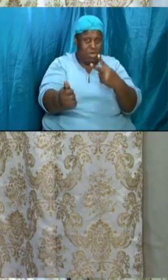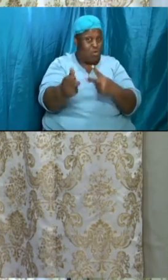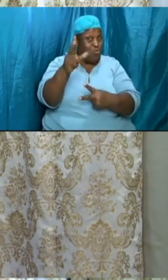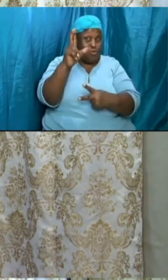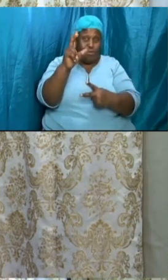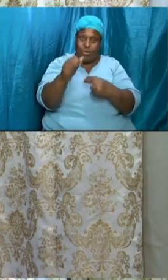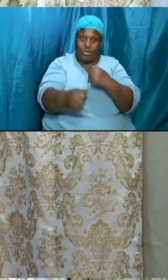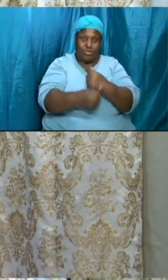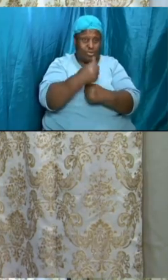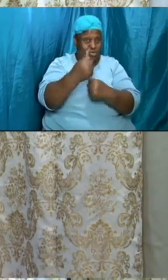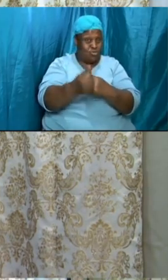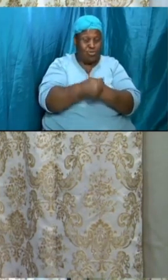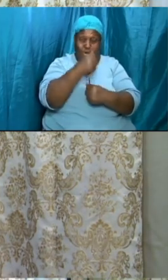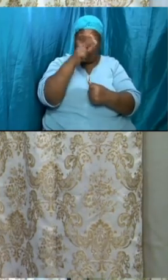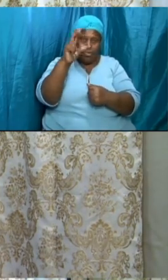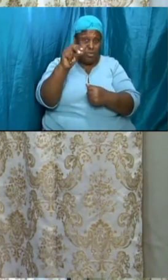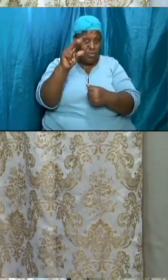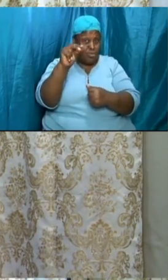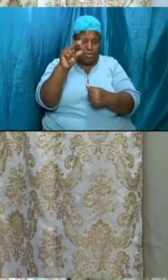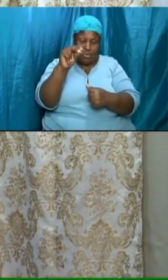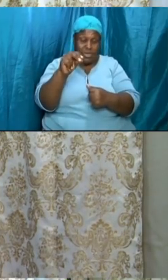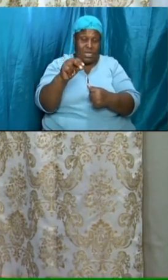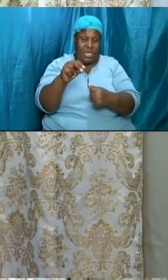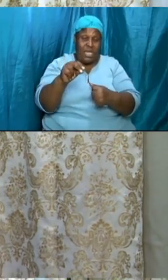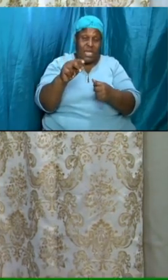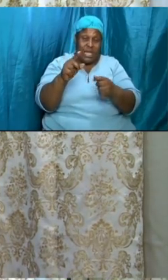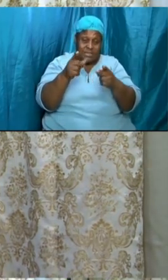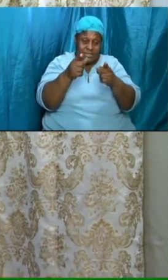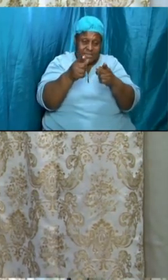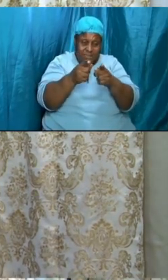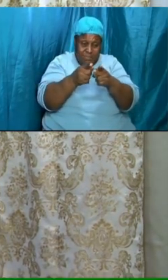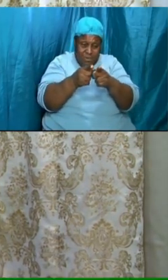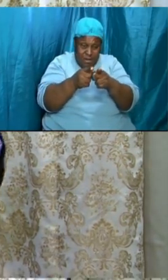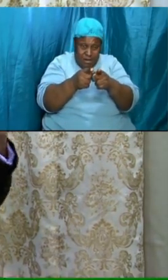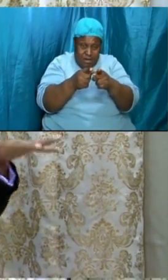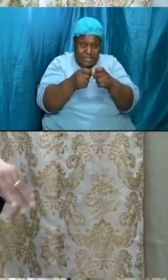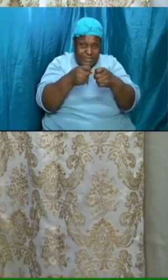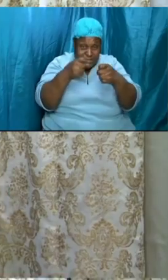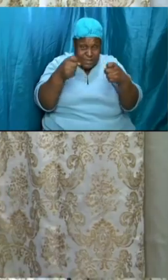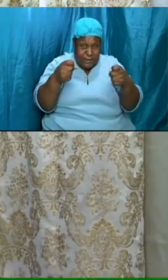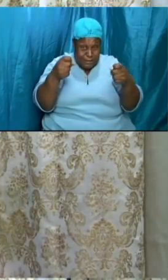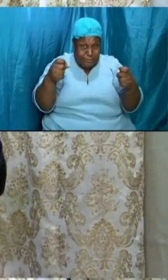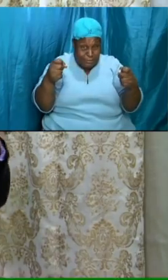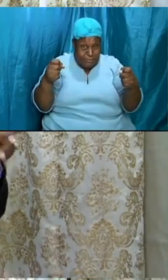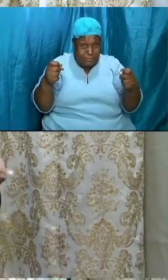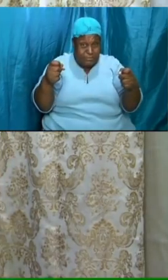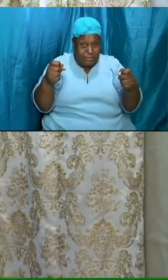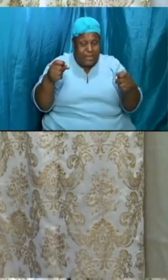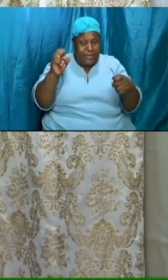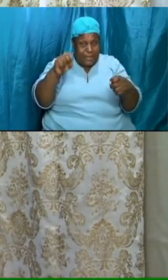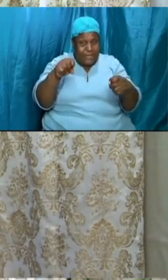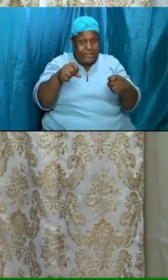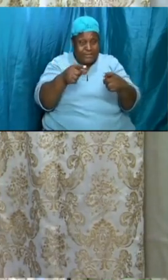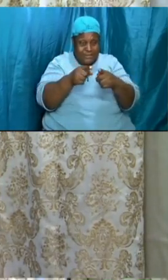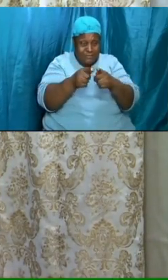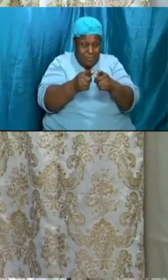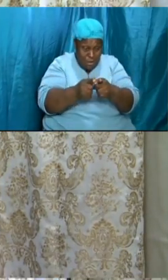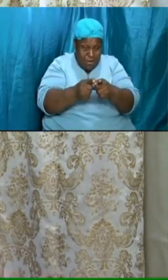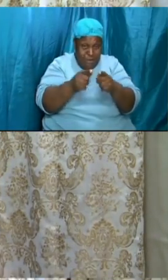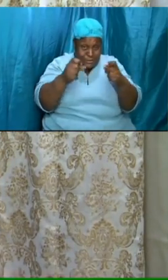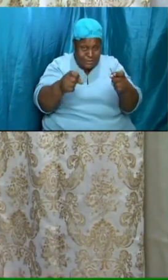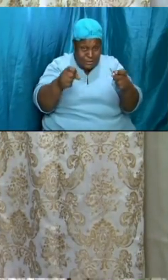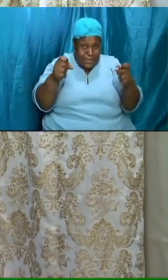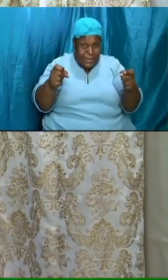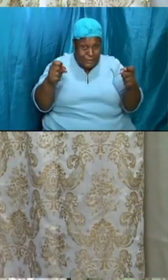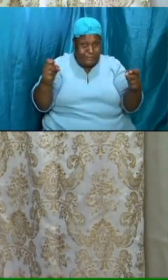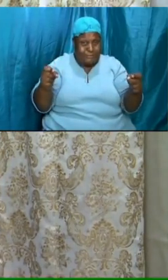grapes it is the small foxes that when we put up the fence and we run the barbed wire around and leave